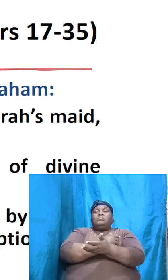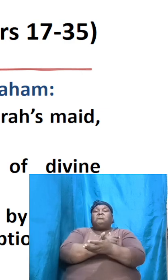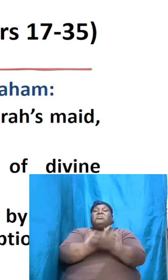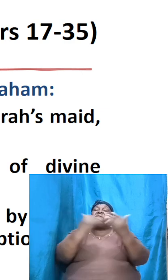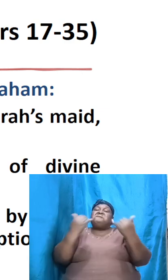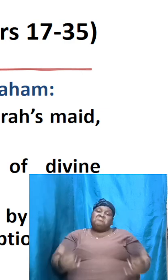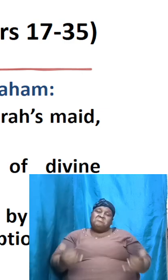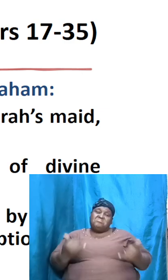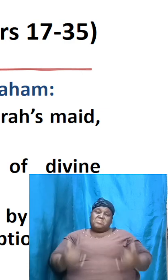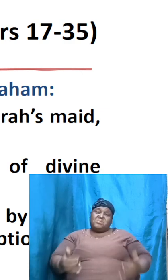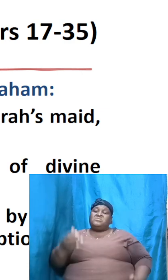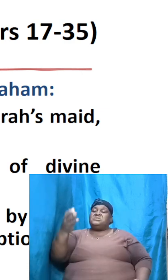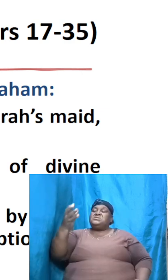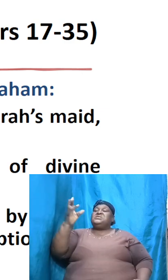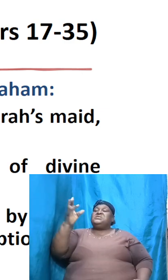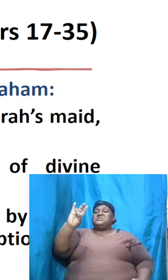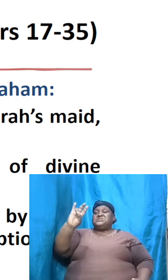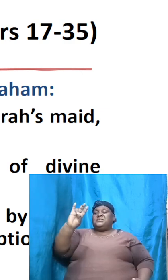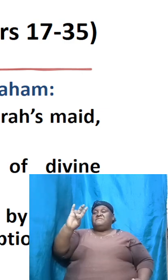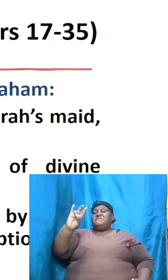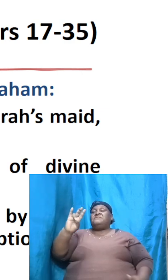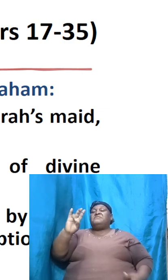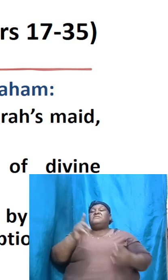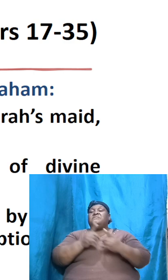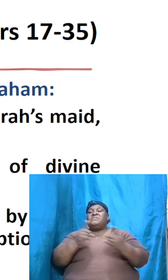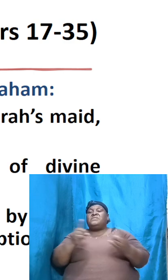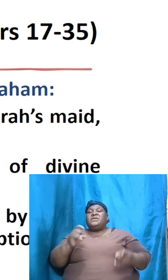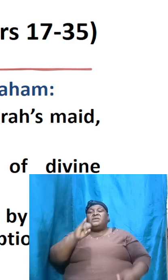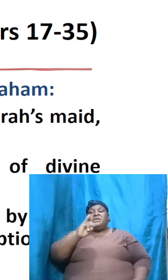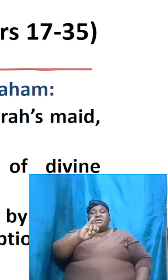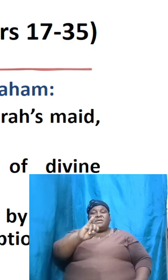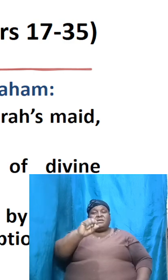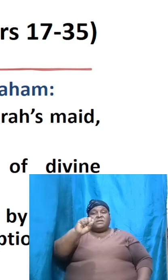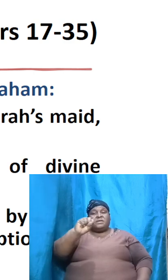and we are seeing Isaac and Isaac is here